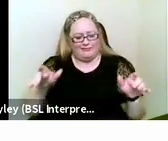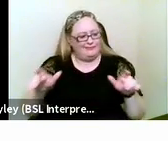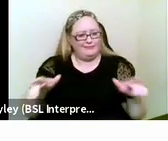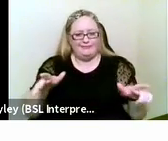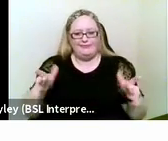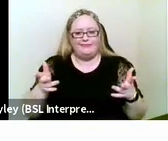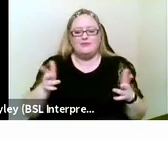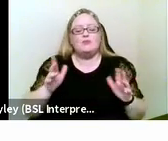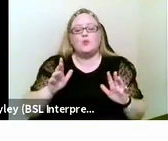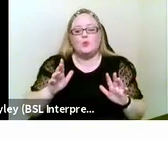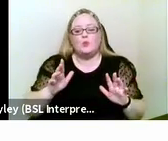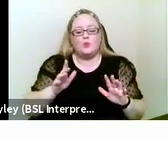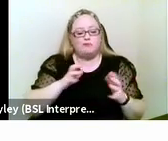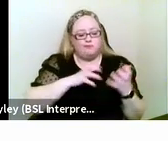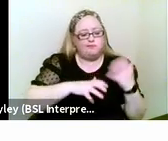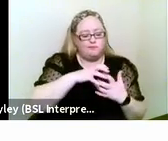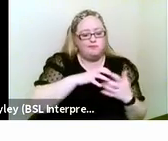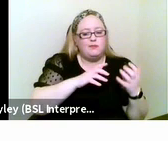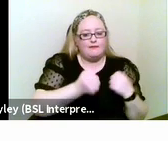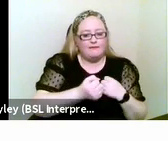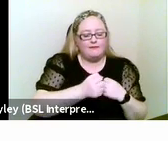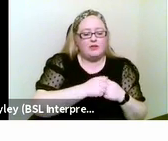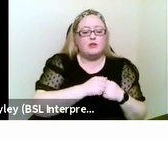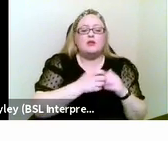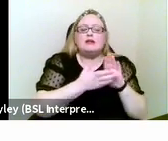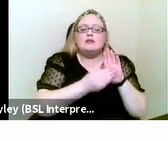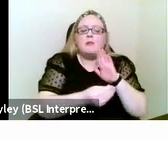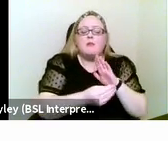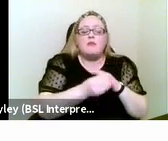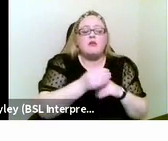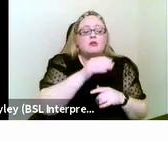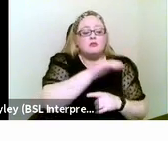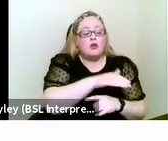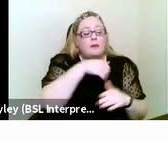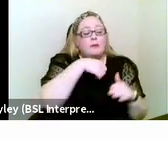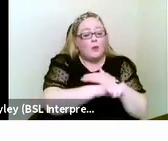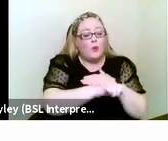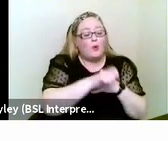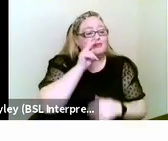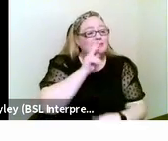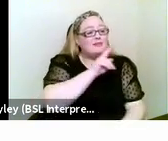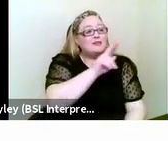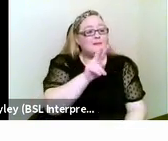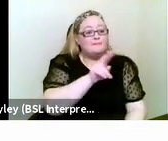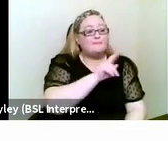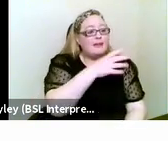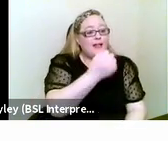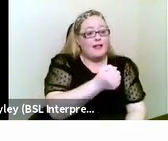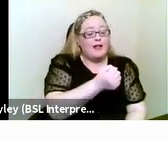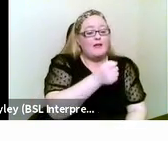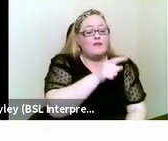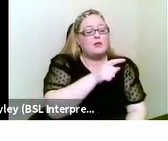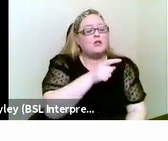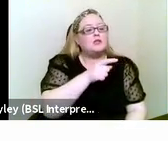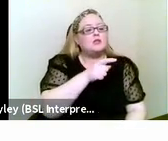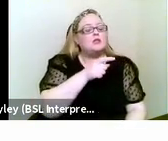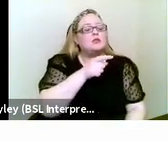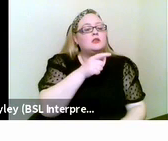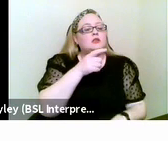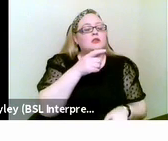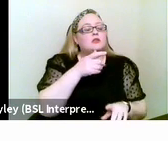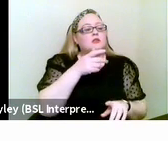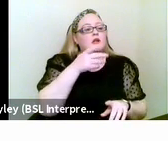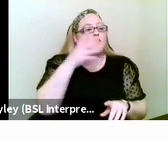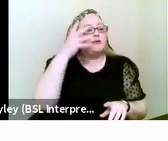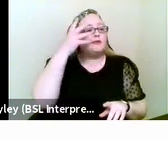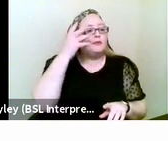for the child who is born hearing sighted, but loses their hearing and vision prior to the acquisition of language, they're